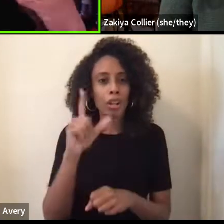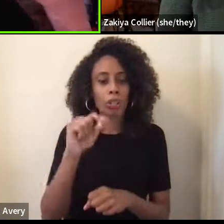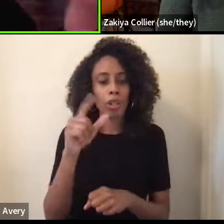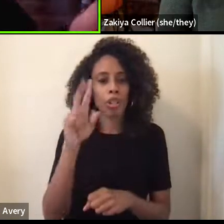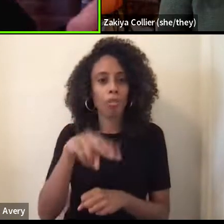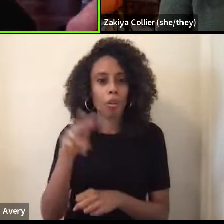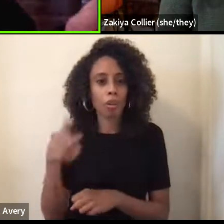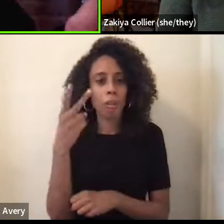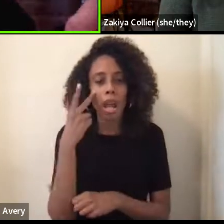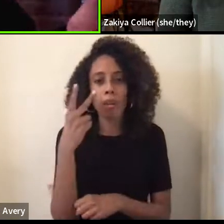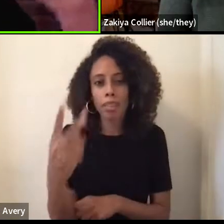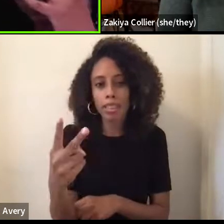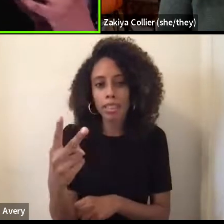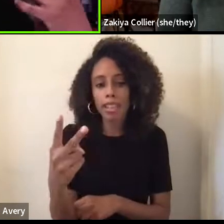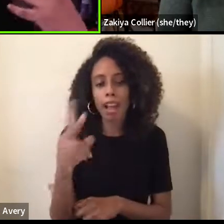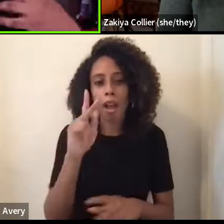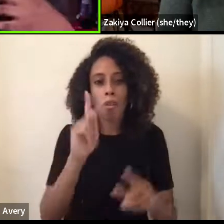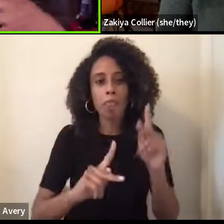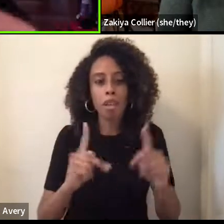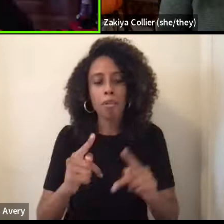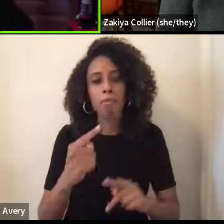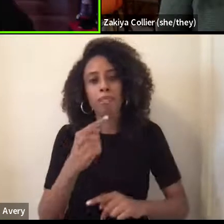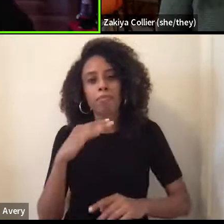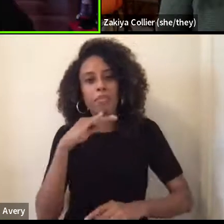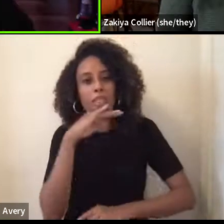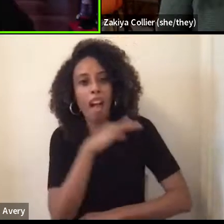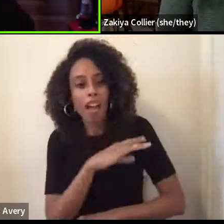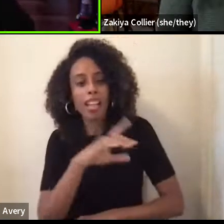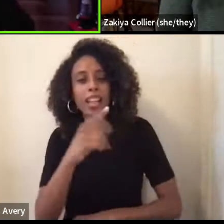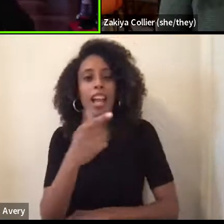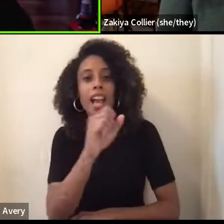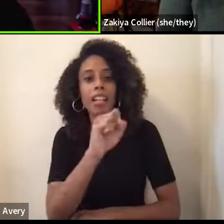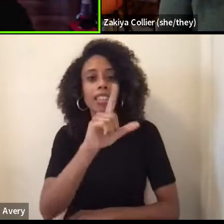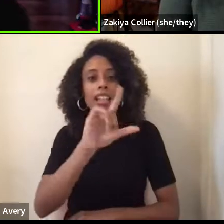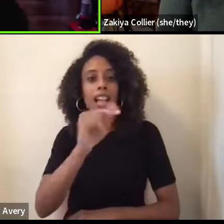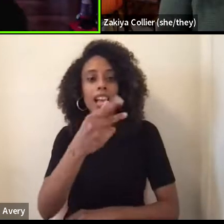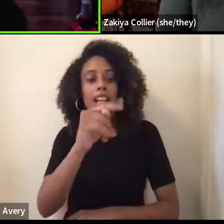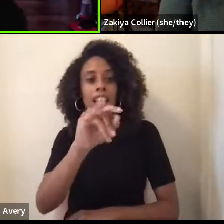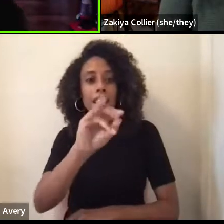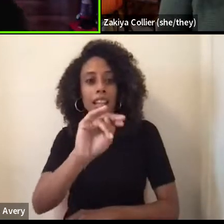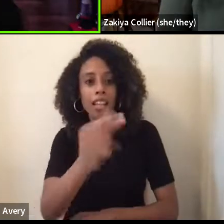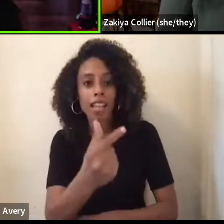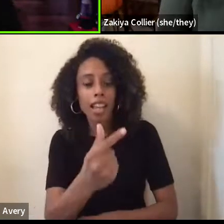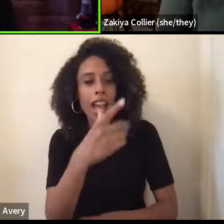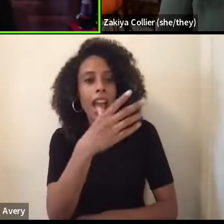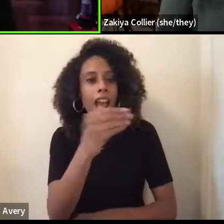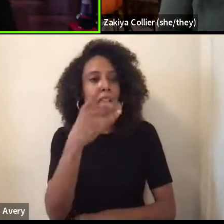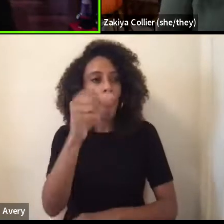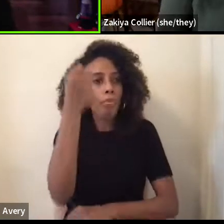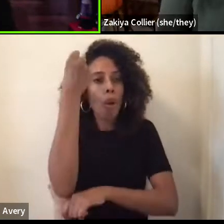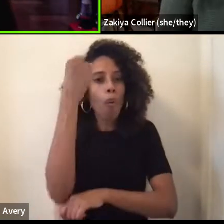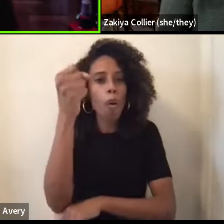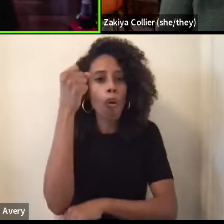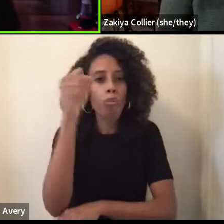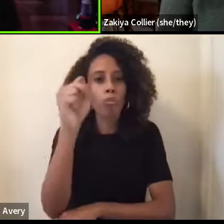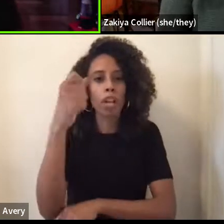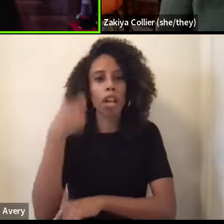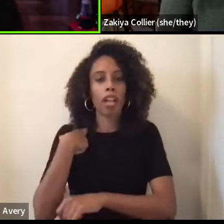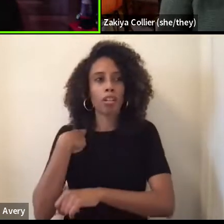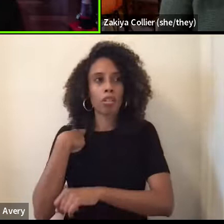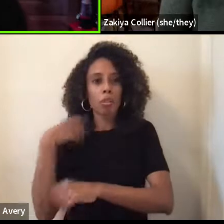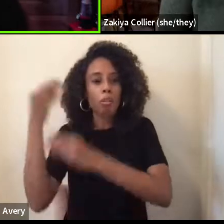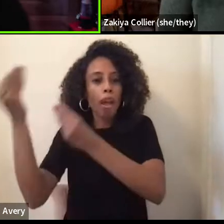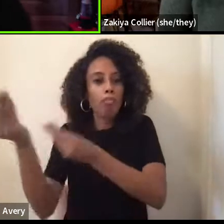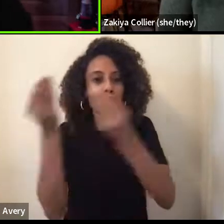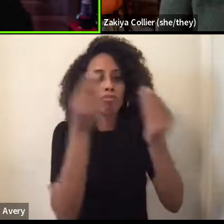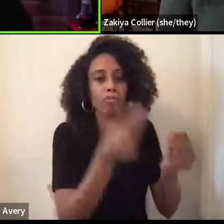seeing like the gaslighting and the co-opting of the movement be utilized and transferred into collective hands of